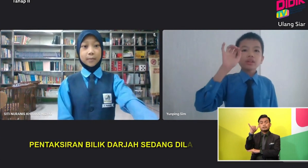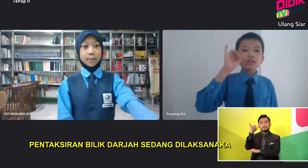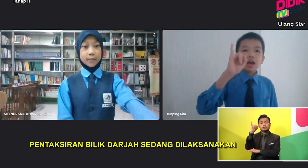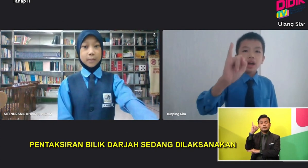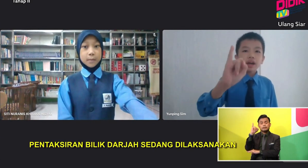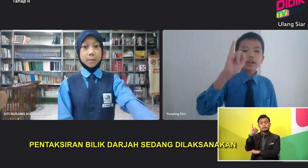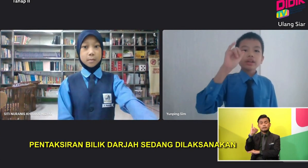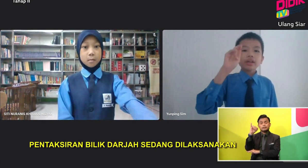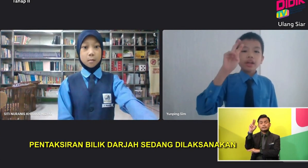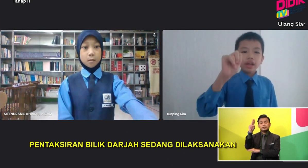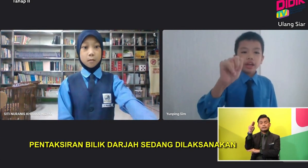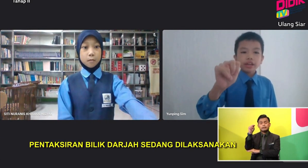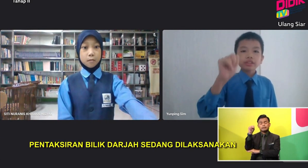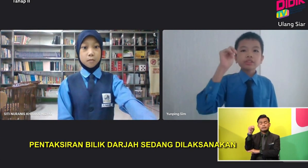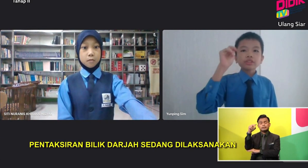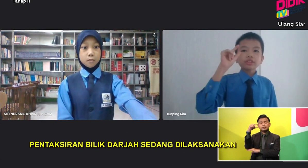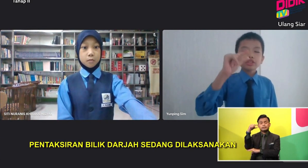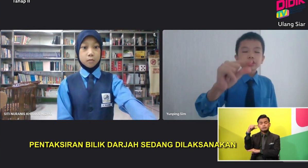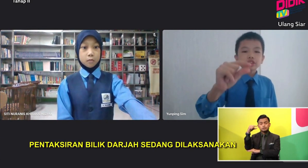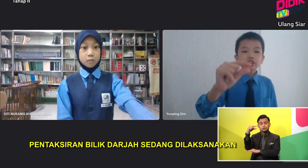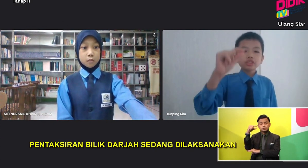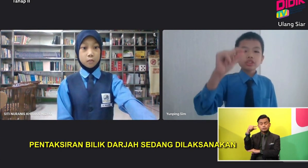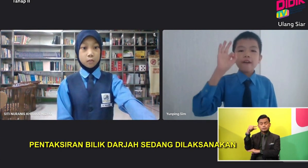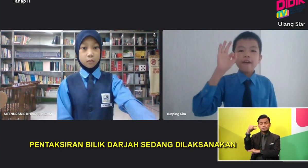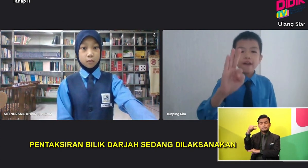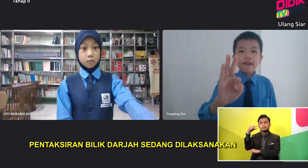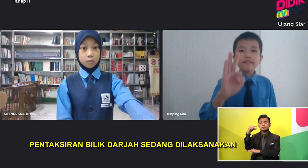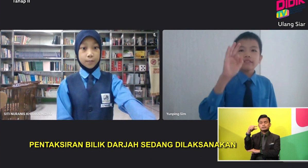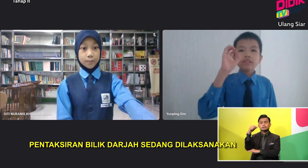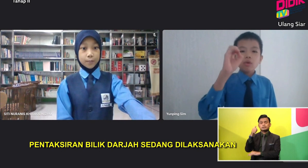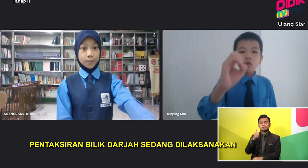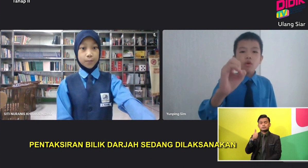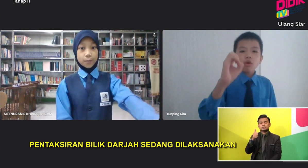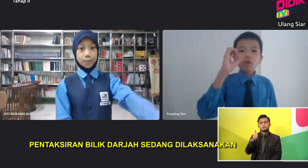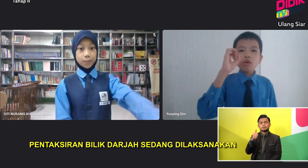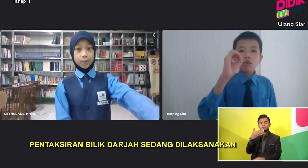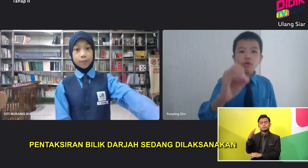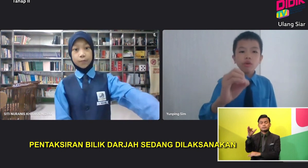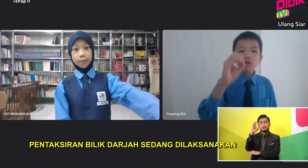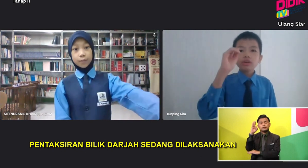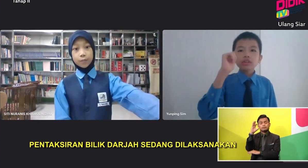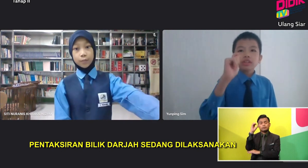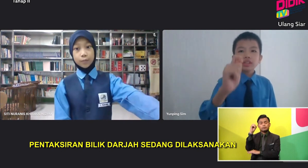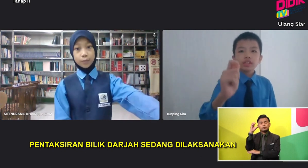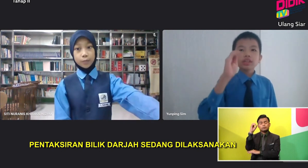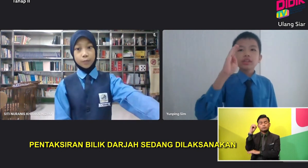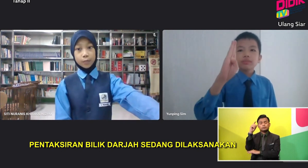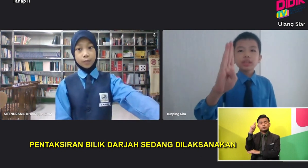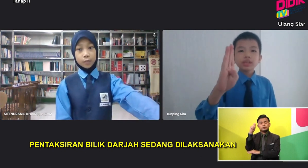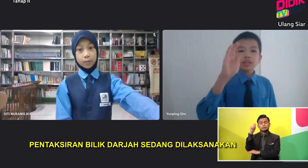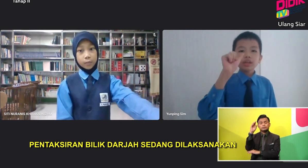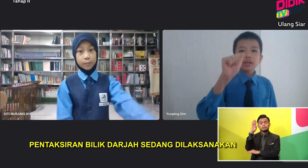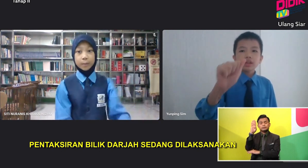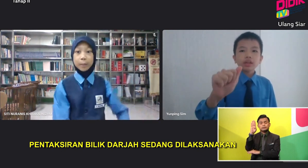I N G Nice job F O O T